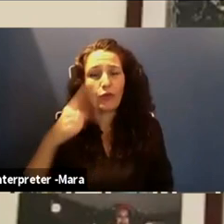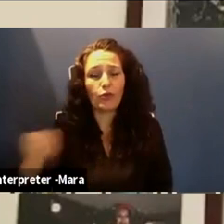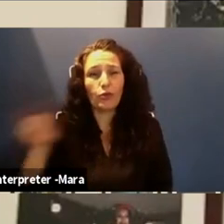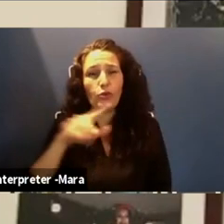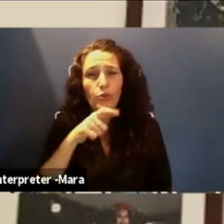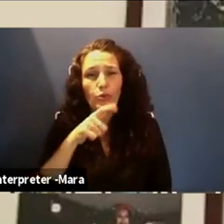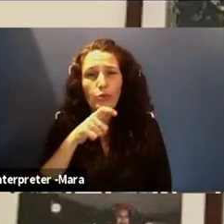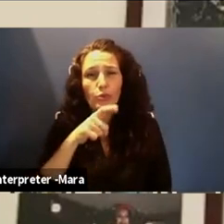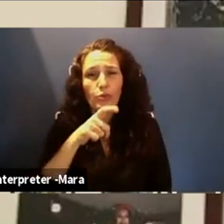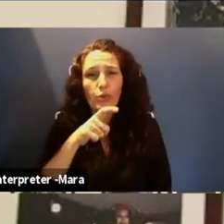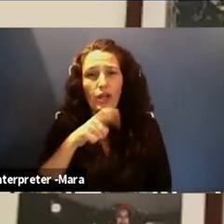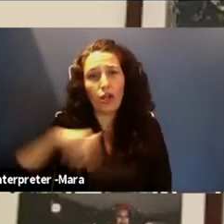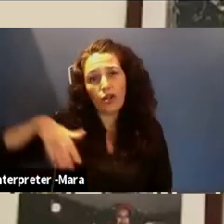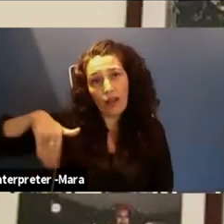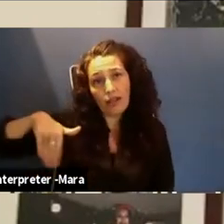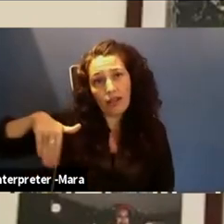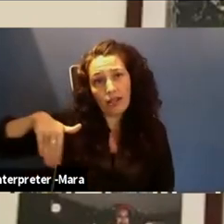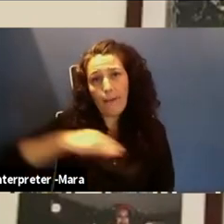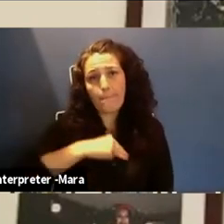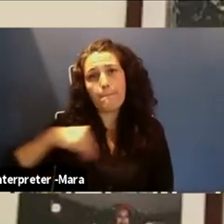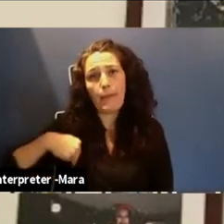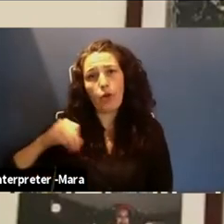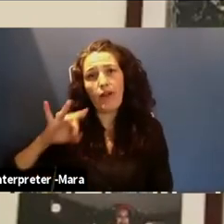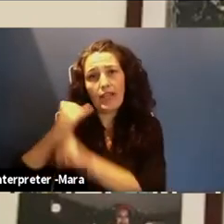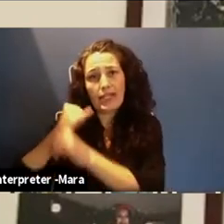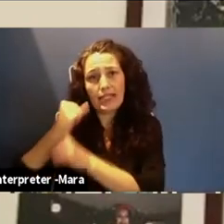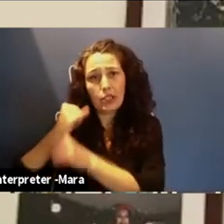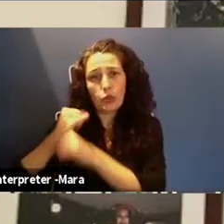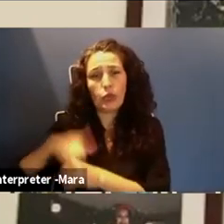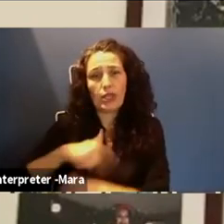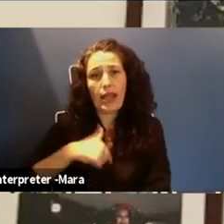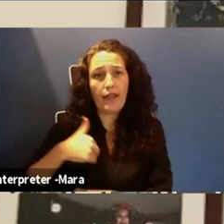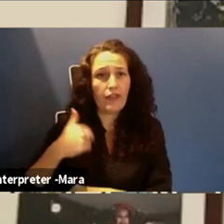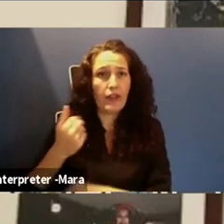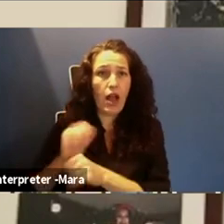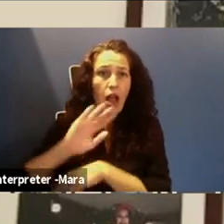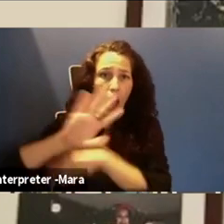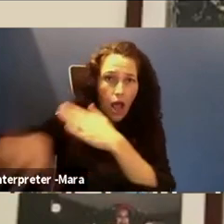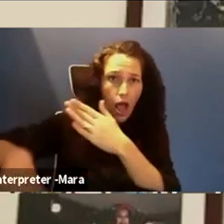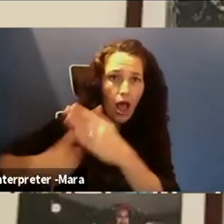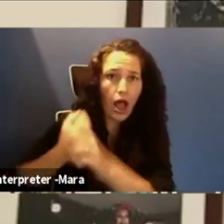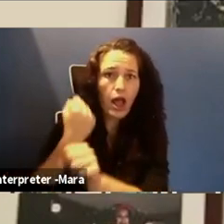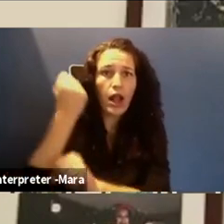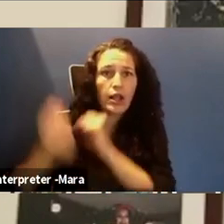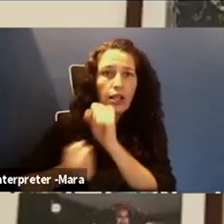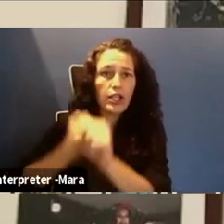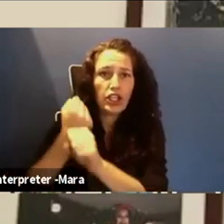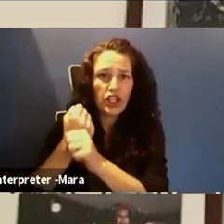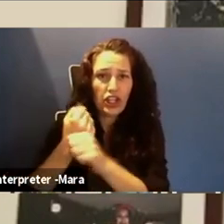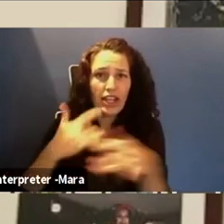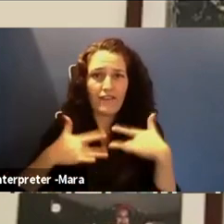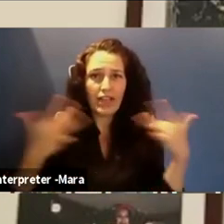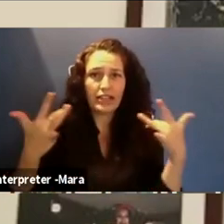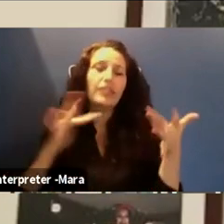um, are not a member of the Institute. We have year round events that we're doing virtually right now, but we will be doing